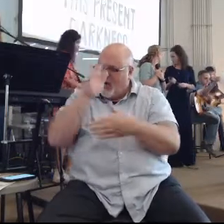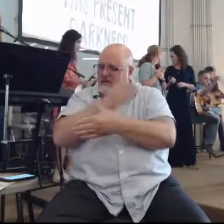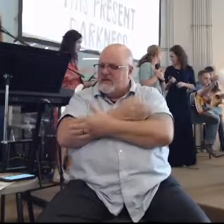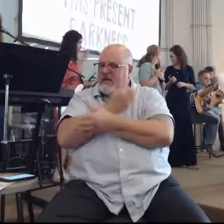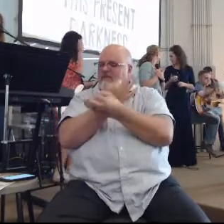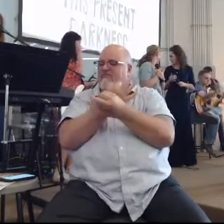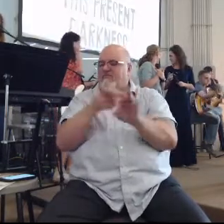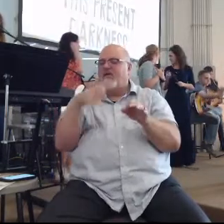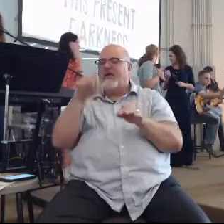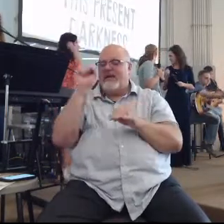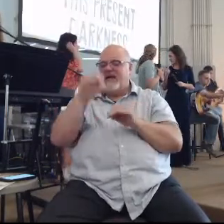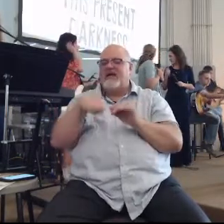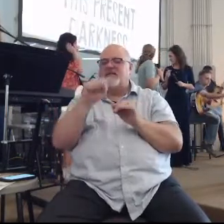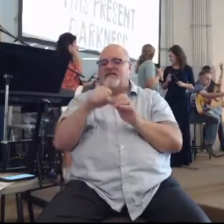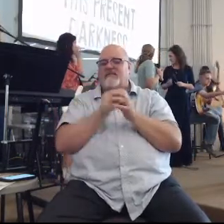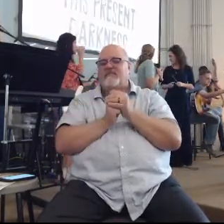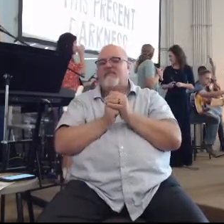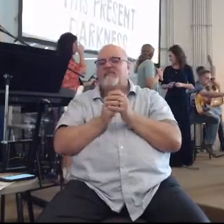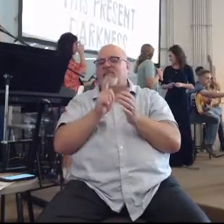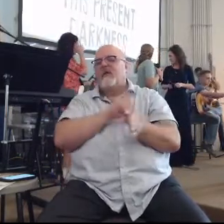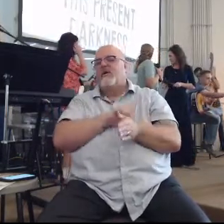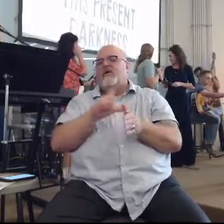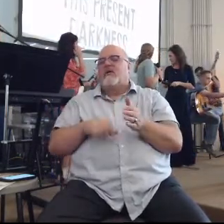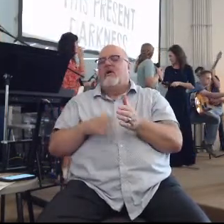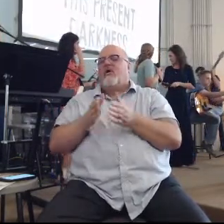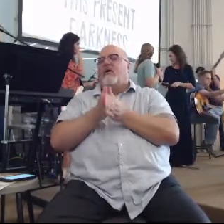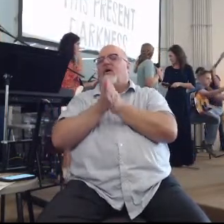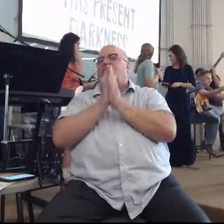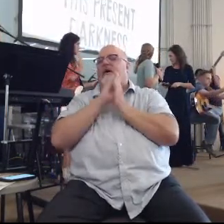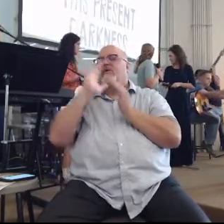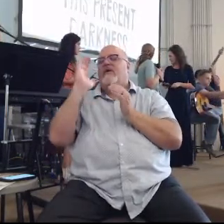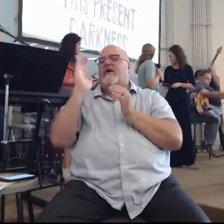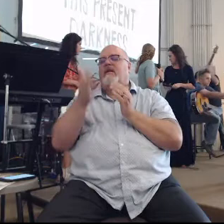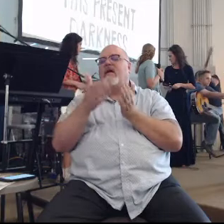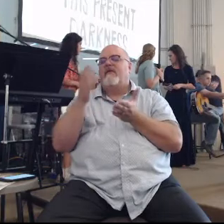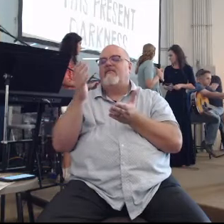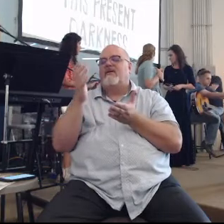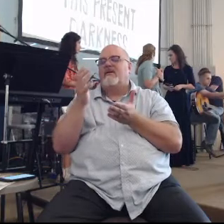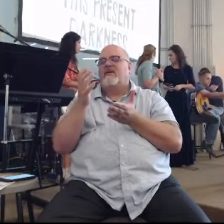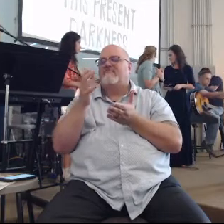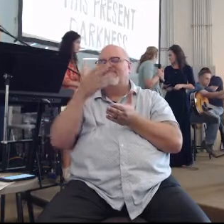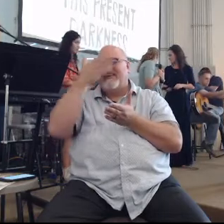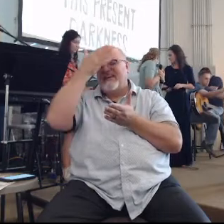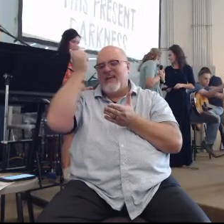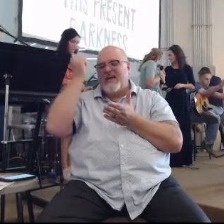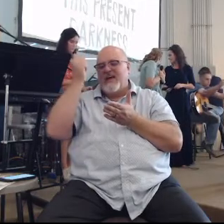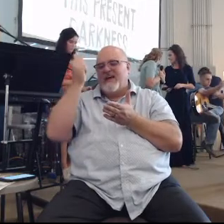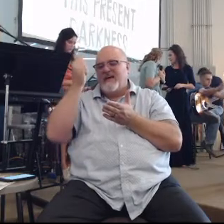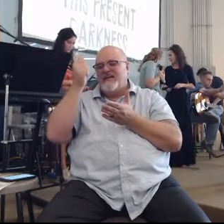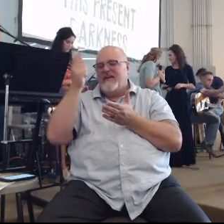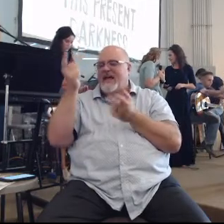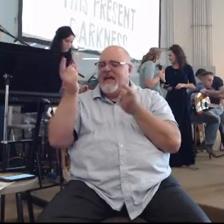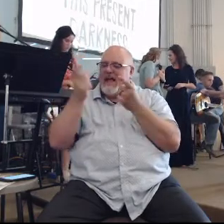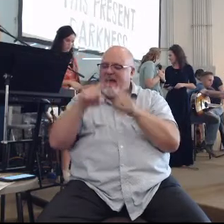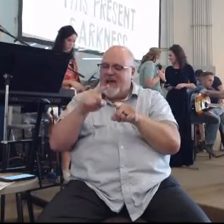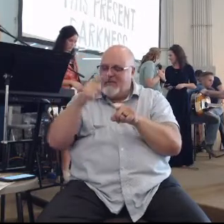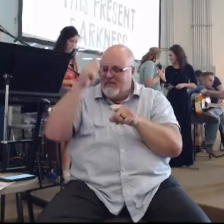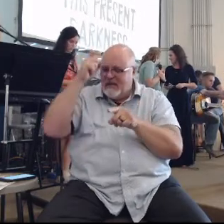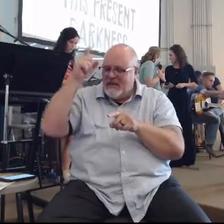are free indeed. Lord, pray that we would never take for granted what it took to make that happen.